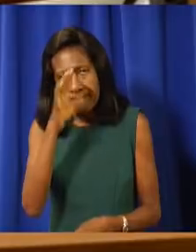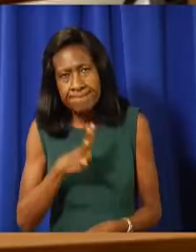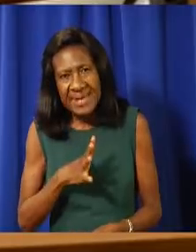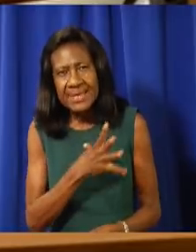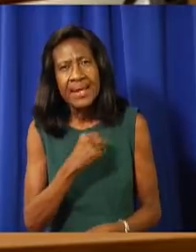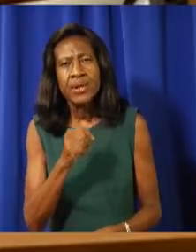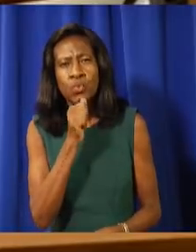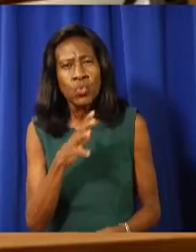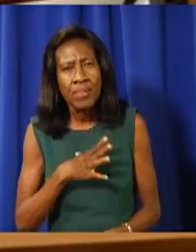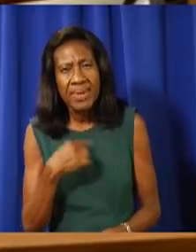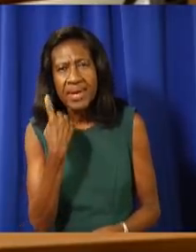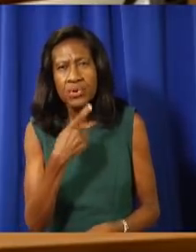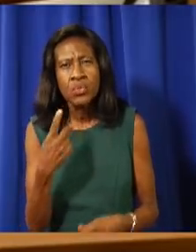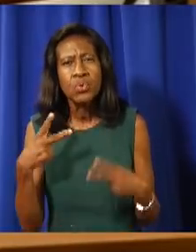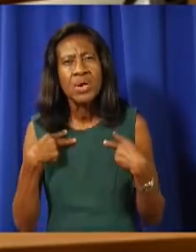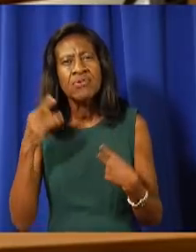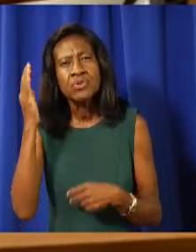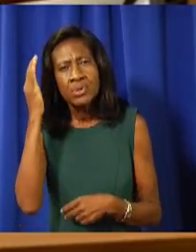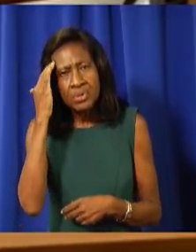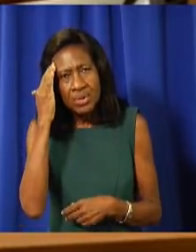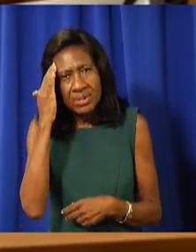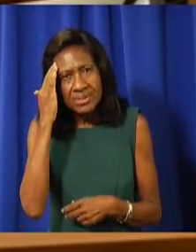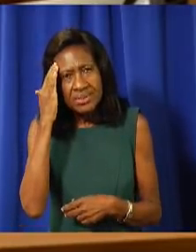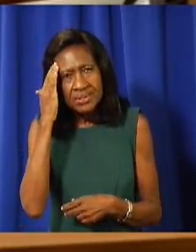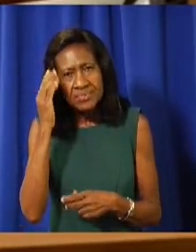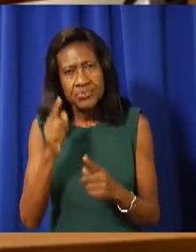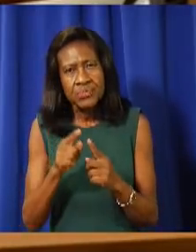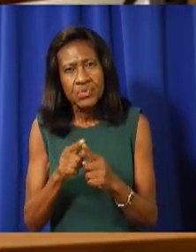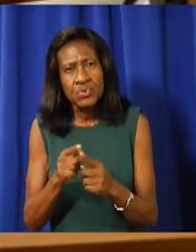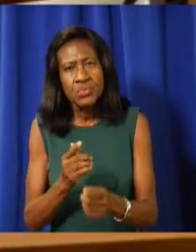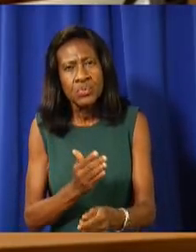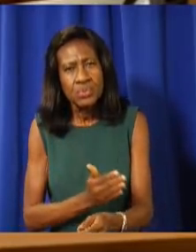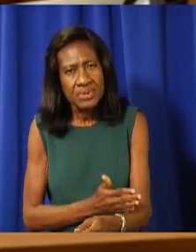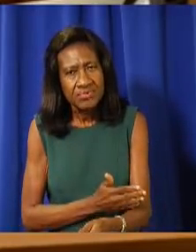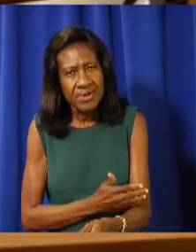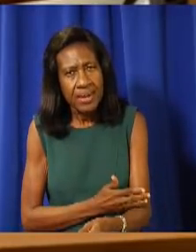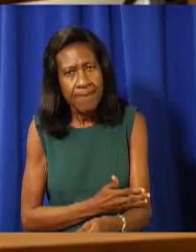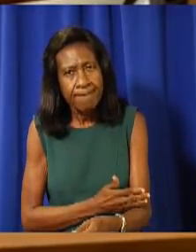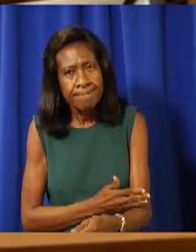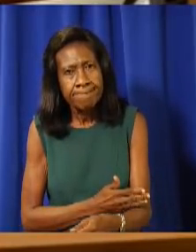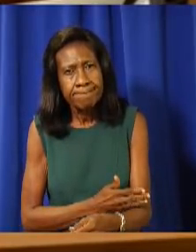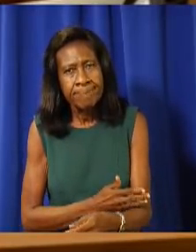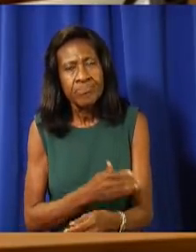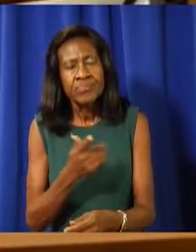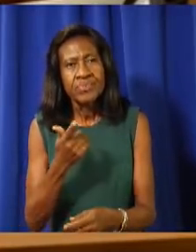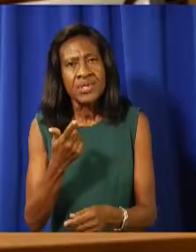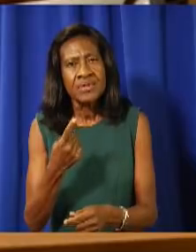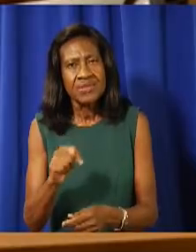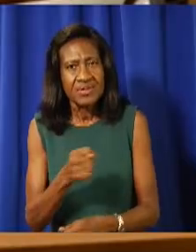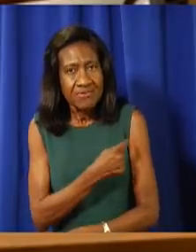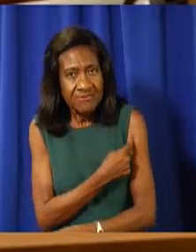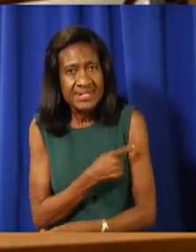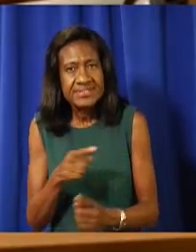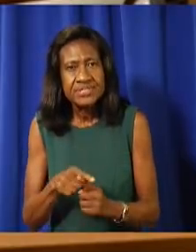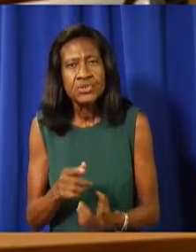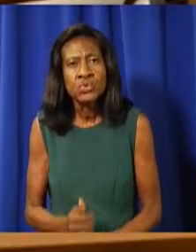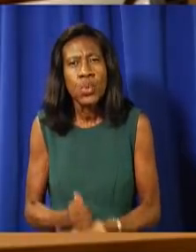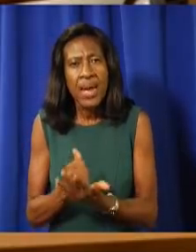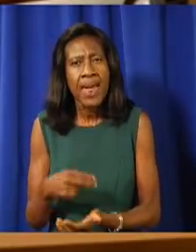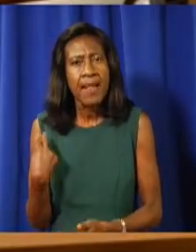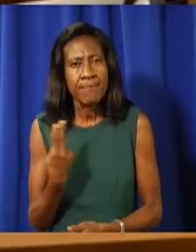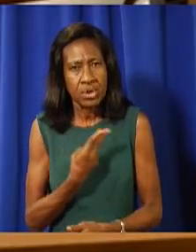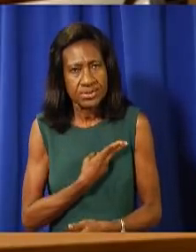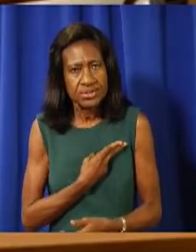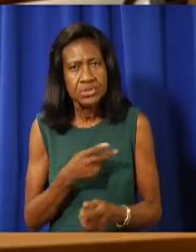who have knowledge to develop the necessary vaccine to help us cope,